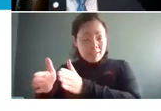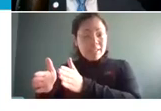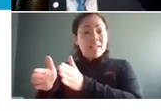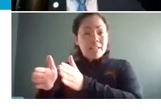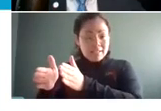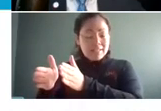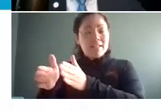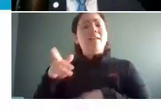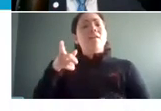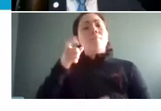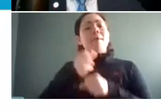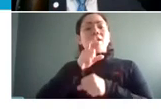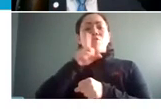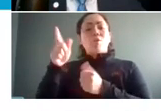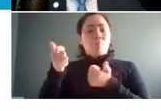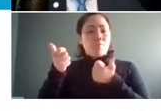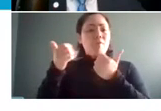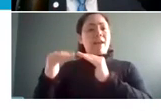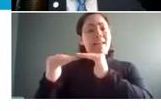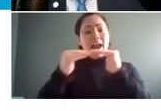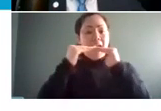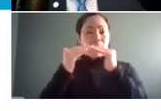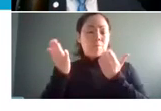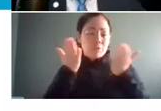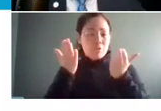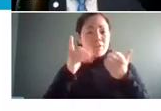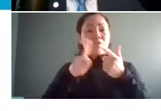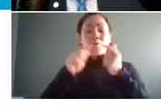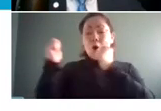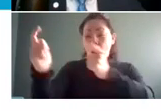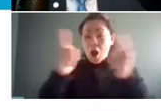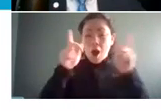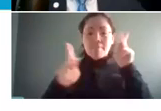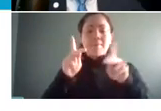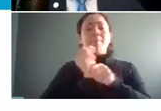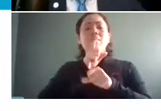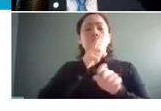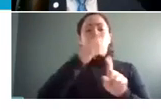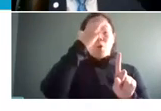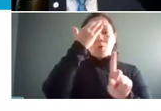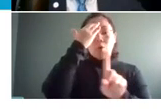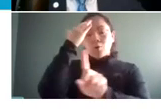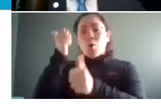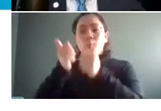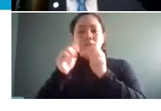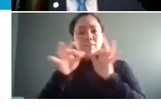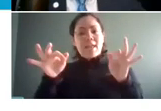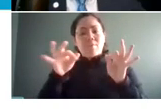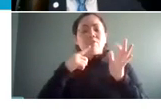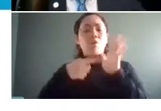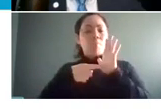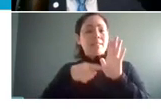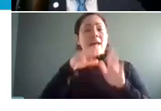services equitably to your whole workforce letting them know which languages are represented and request that they build any language